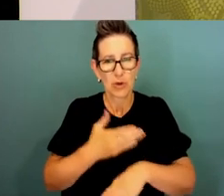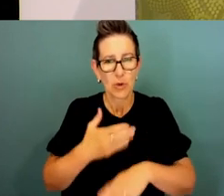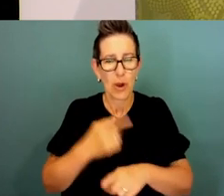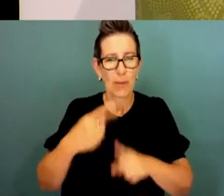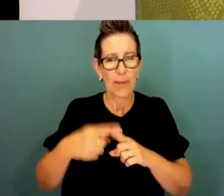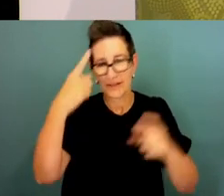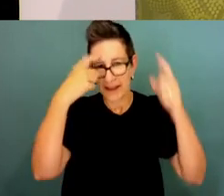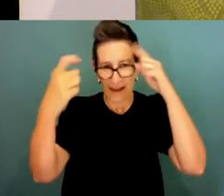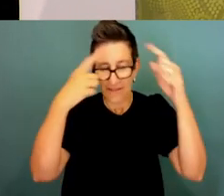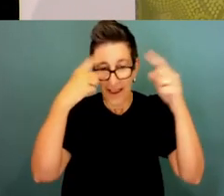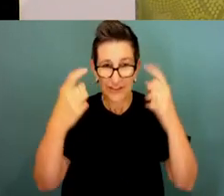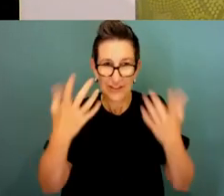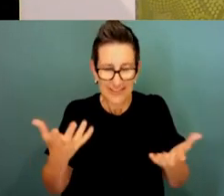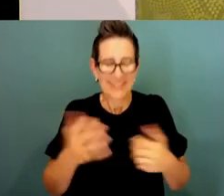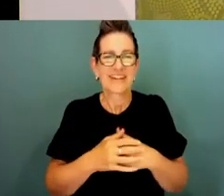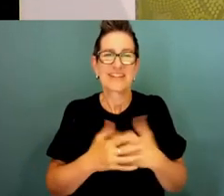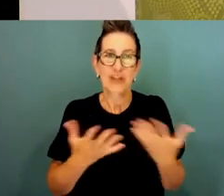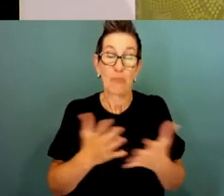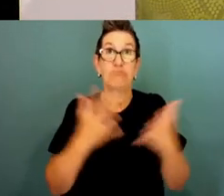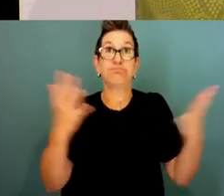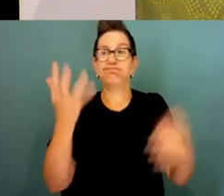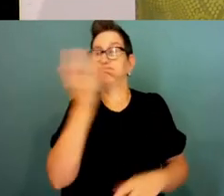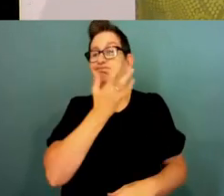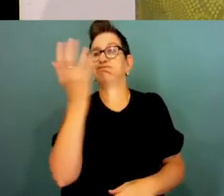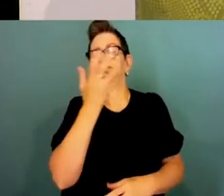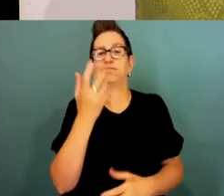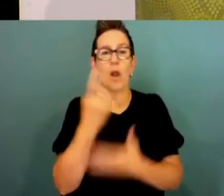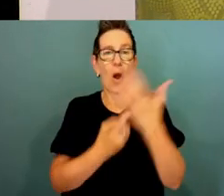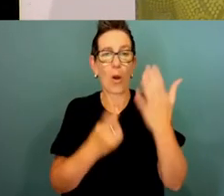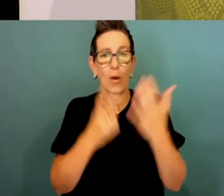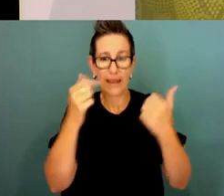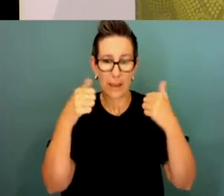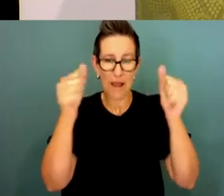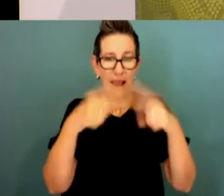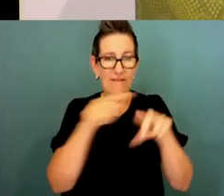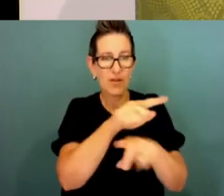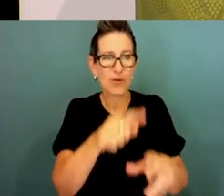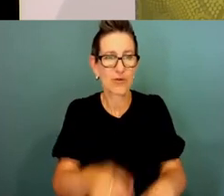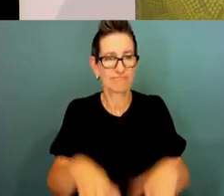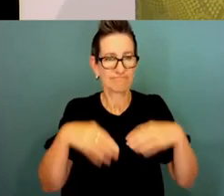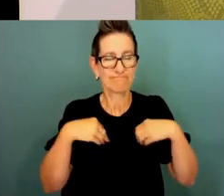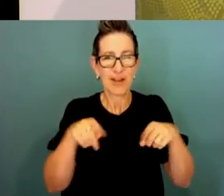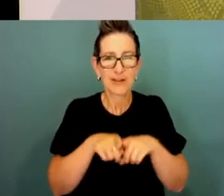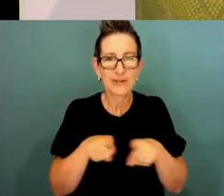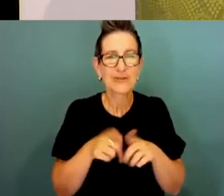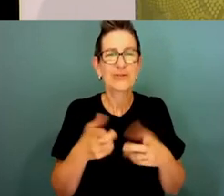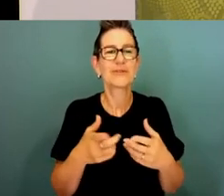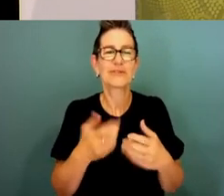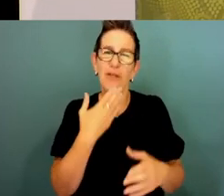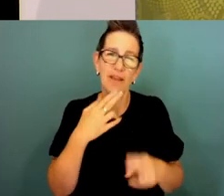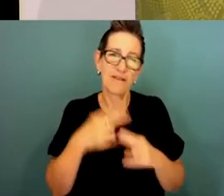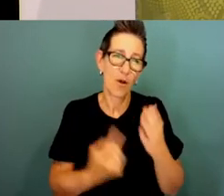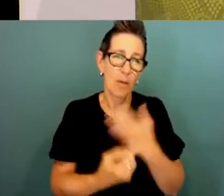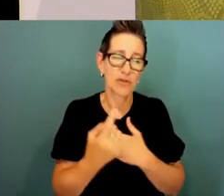achieve, but we can only achieve this with your buy-in and help through the important work that you all do. So, thank you for the